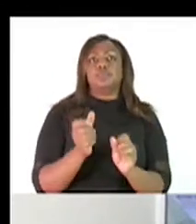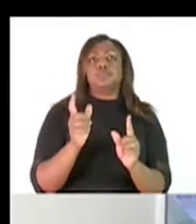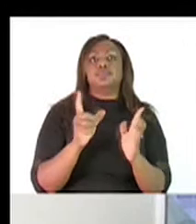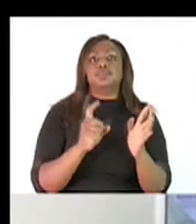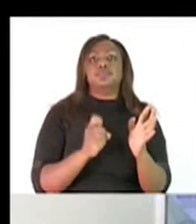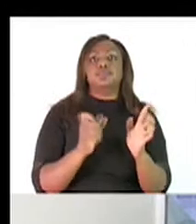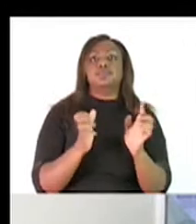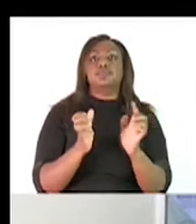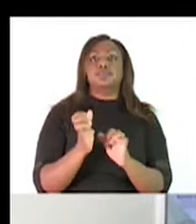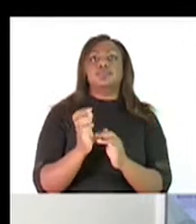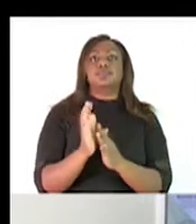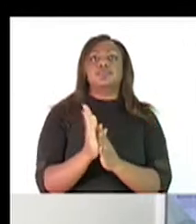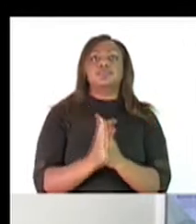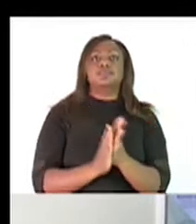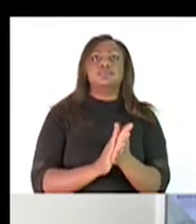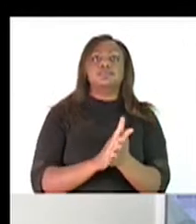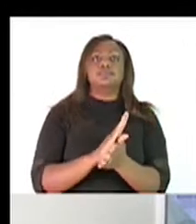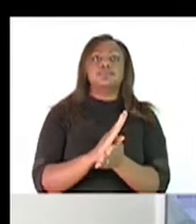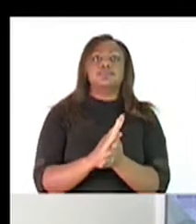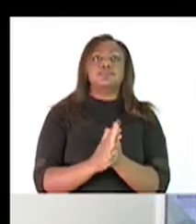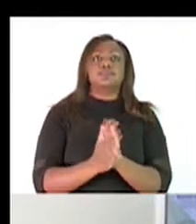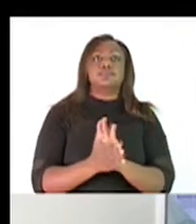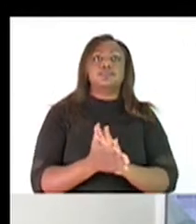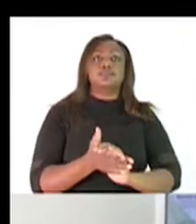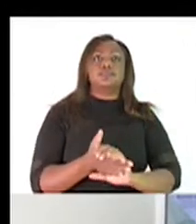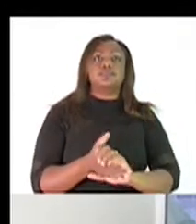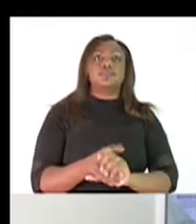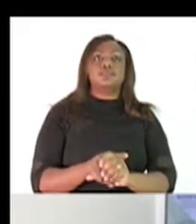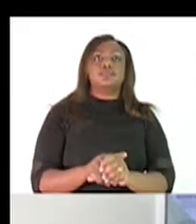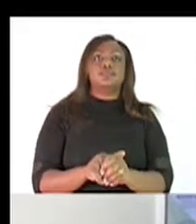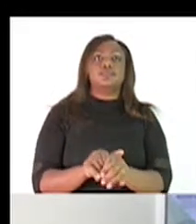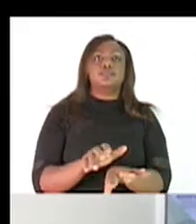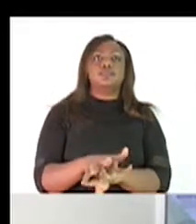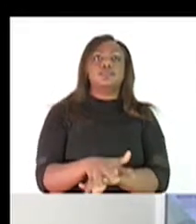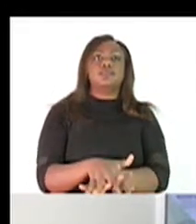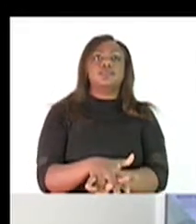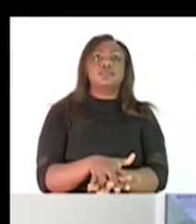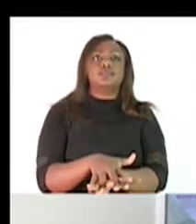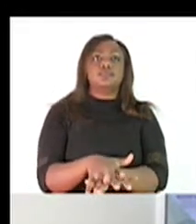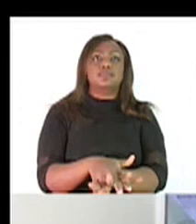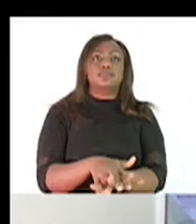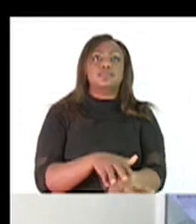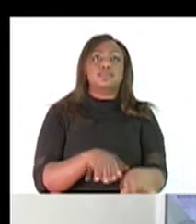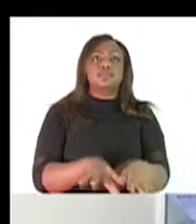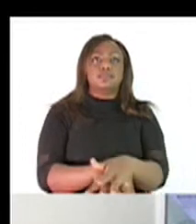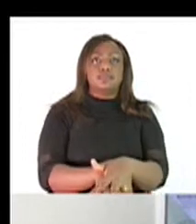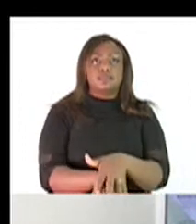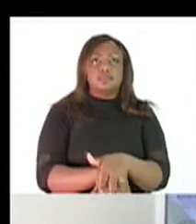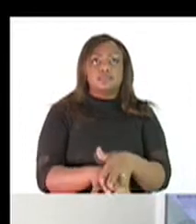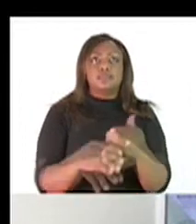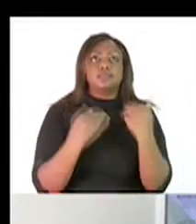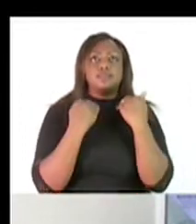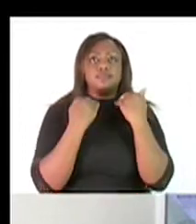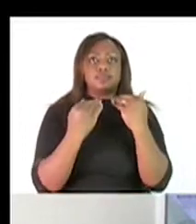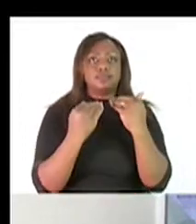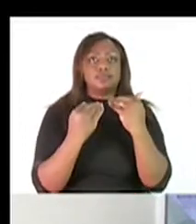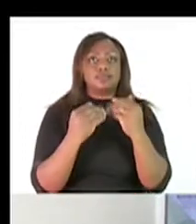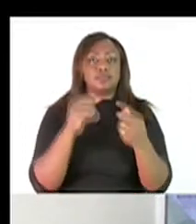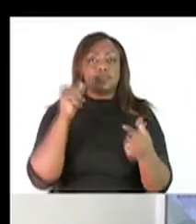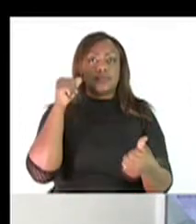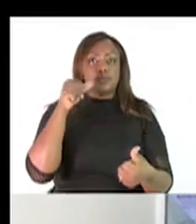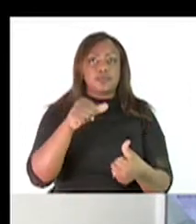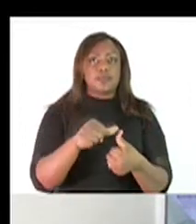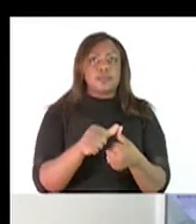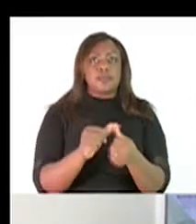You wrap your hands between the fingers and practice the social distance.